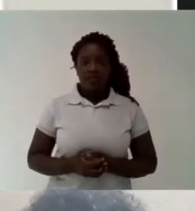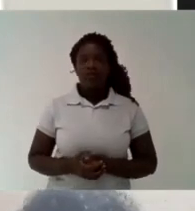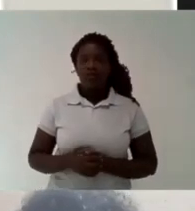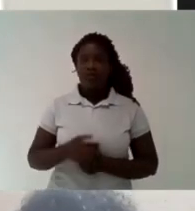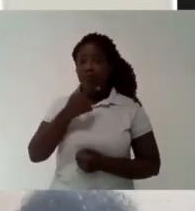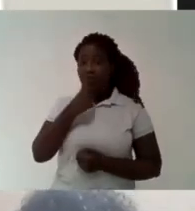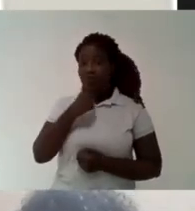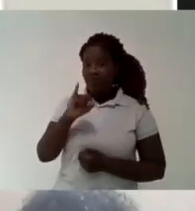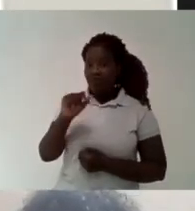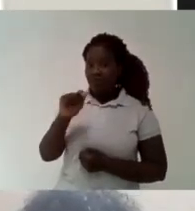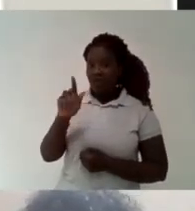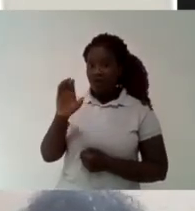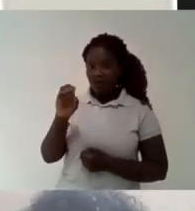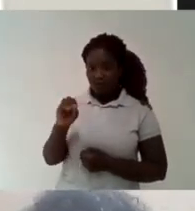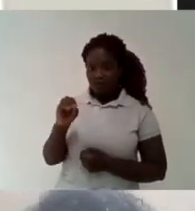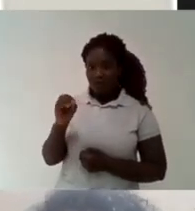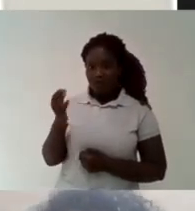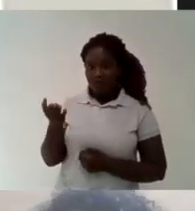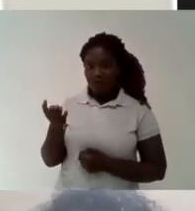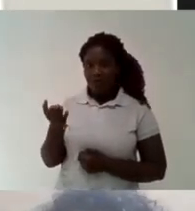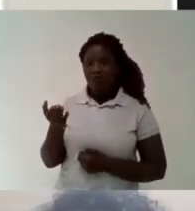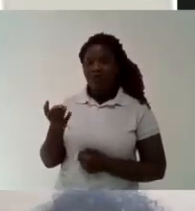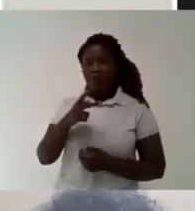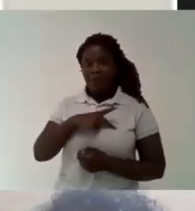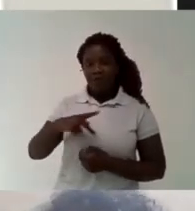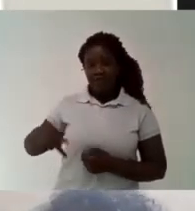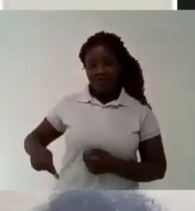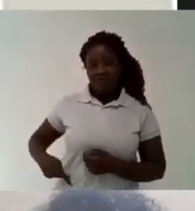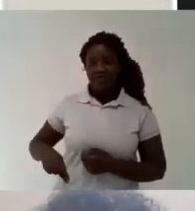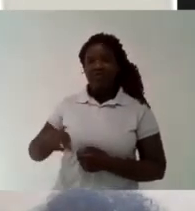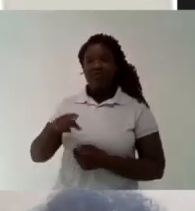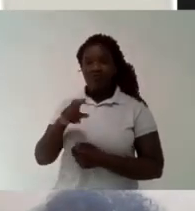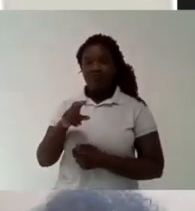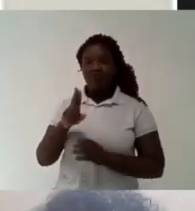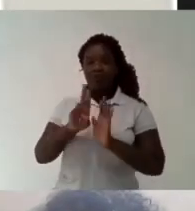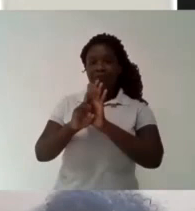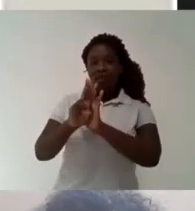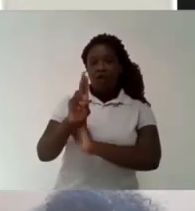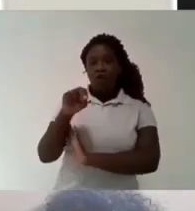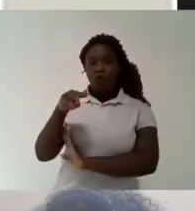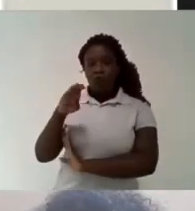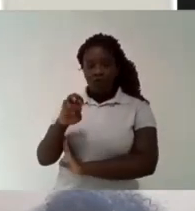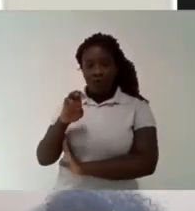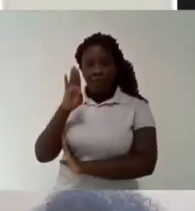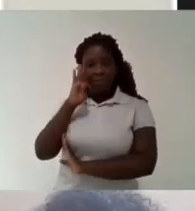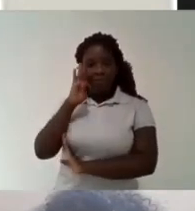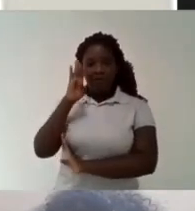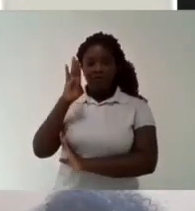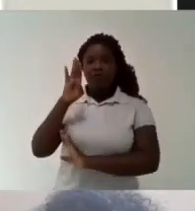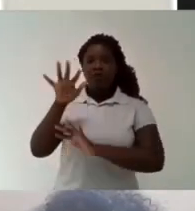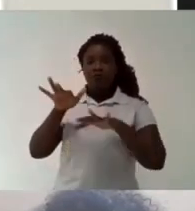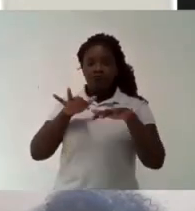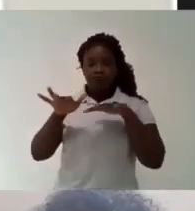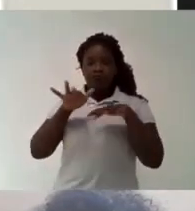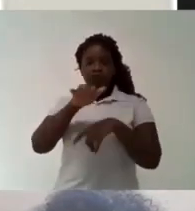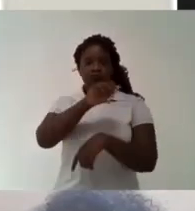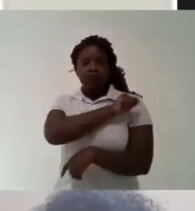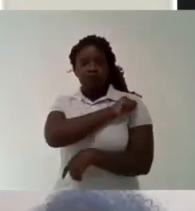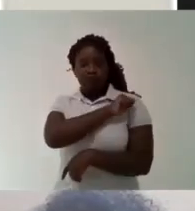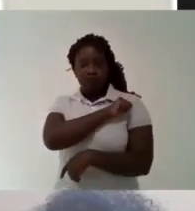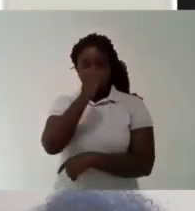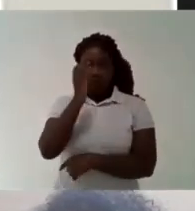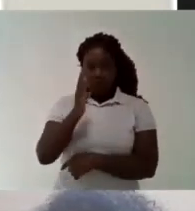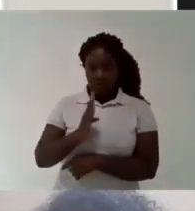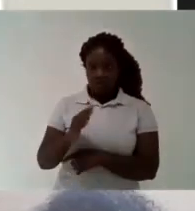am Leonardo I am doing a university degree in political philosophy